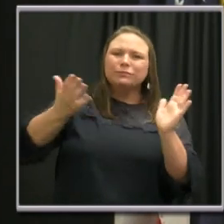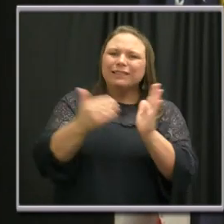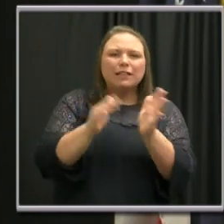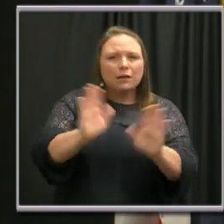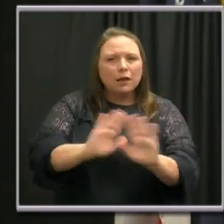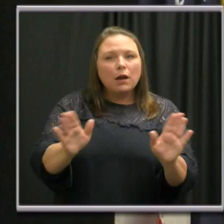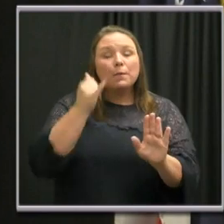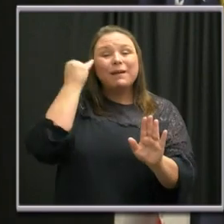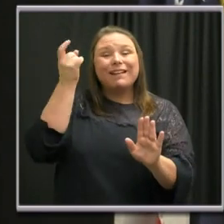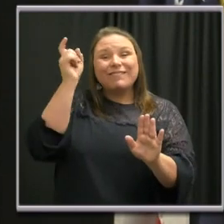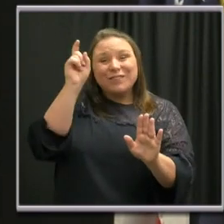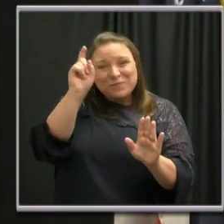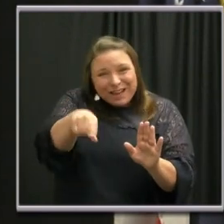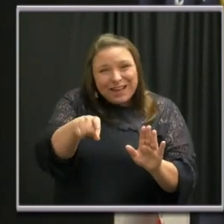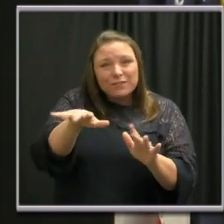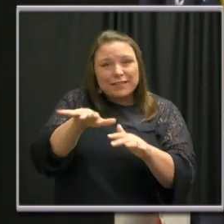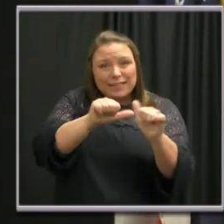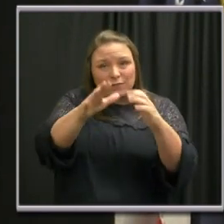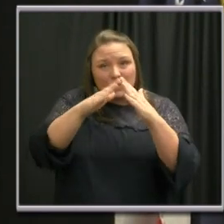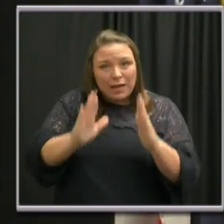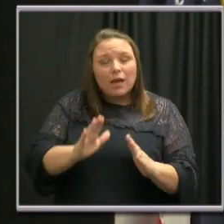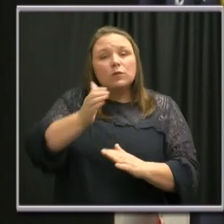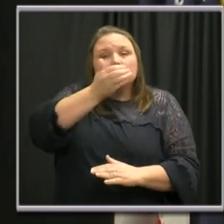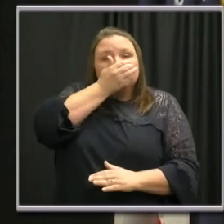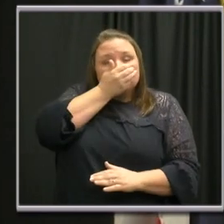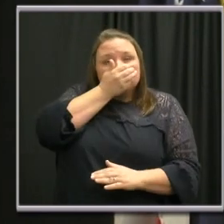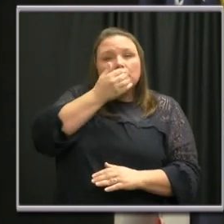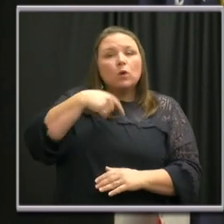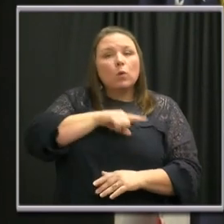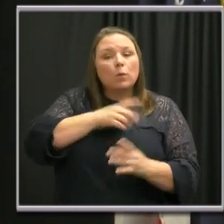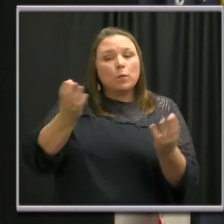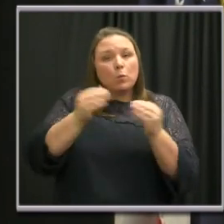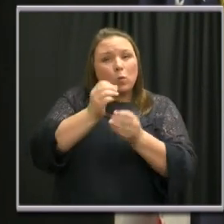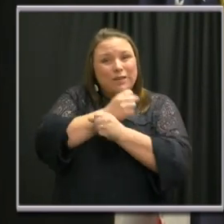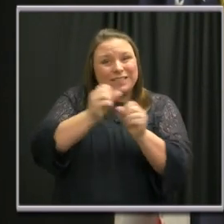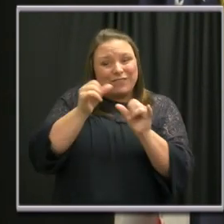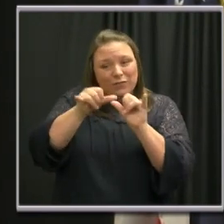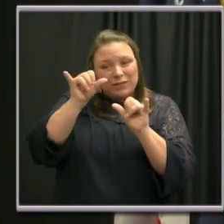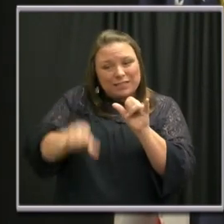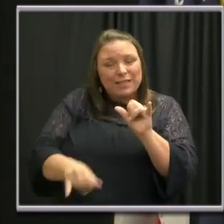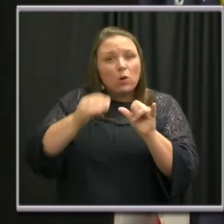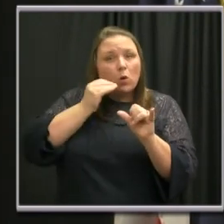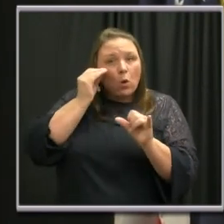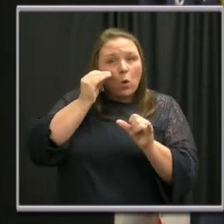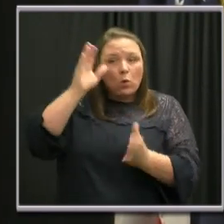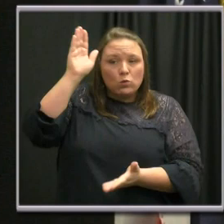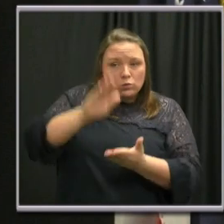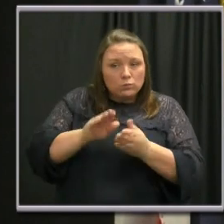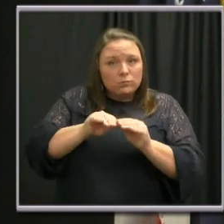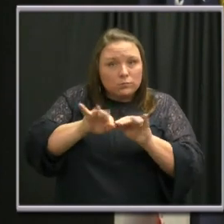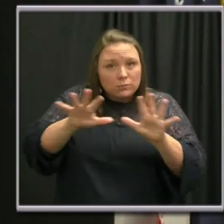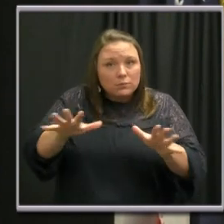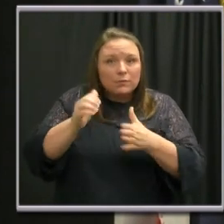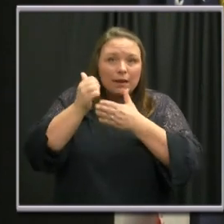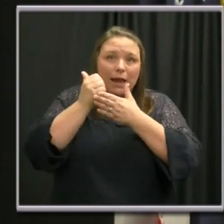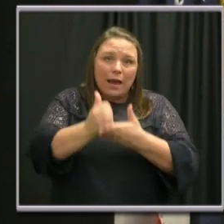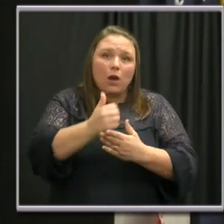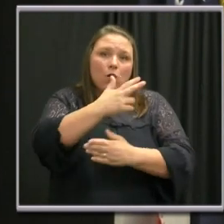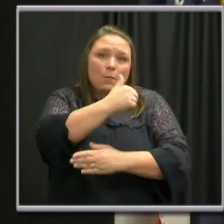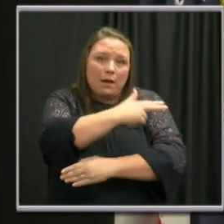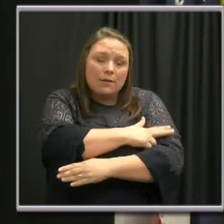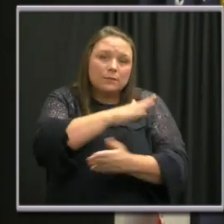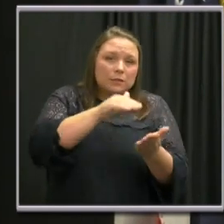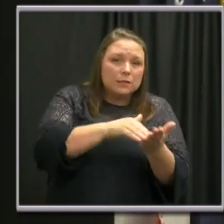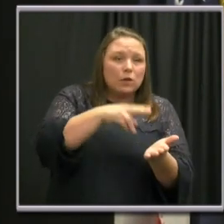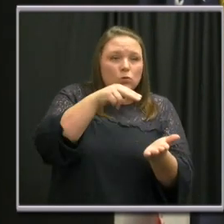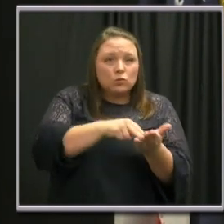please wear a face covering. But we're all safer if we stay at home and flatten the curve to give our health care workers a chance to